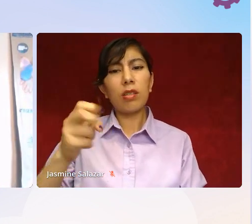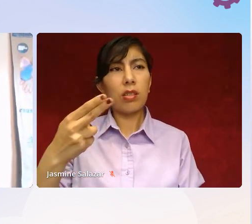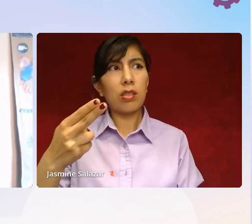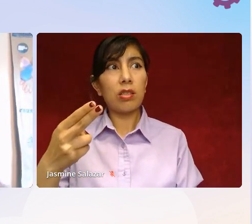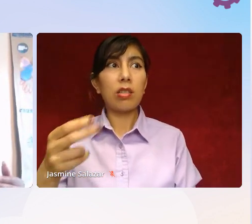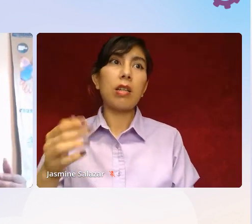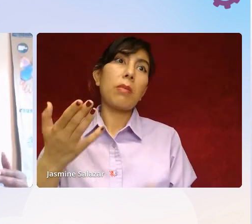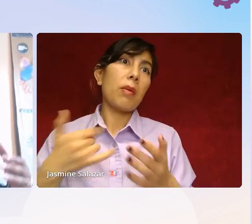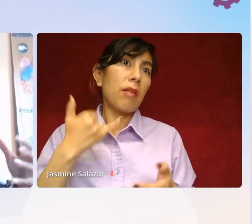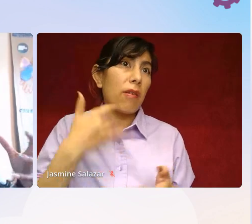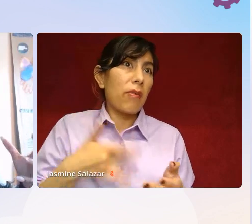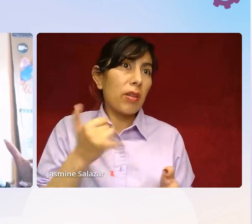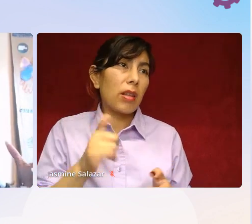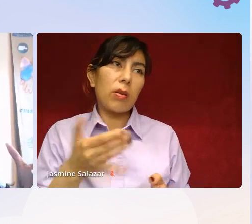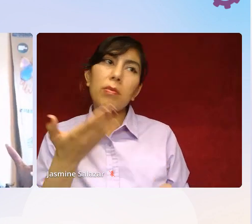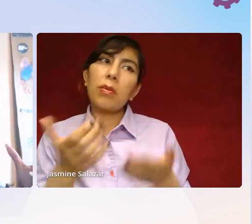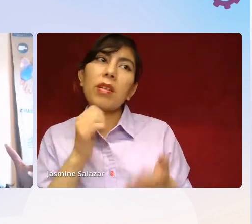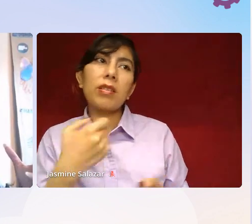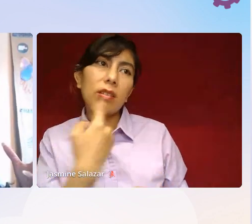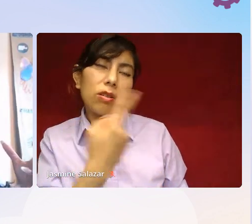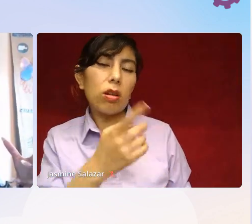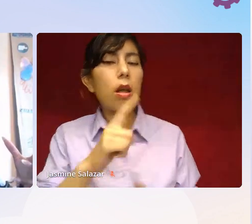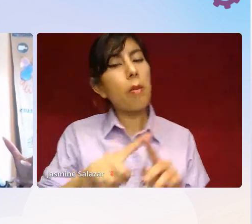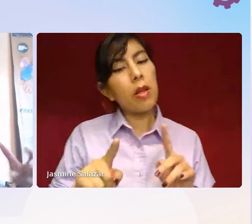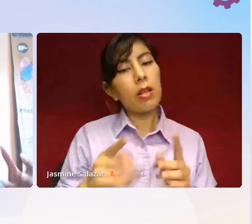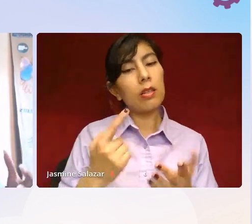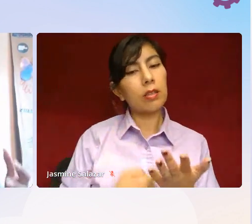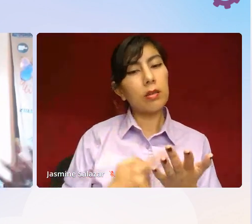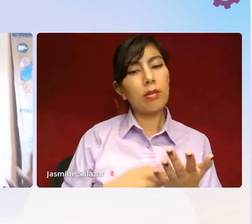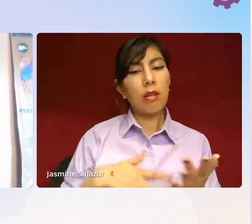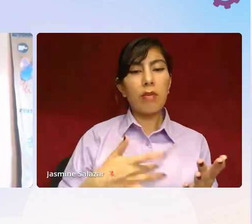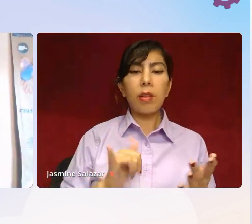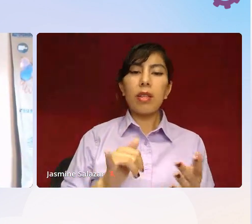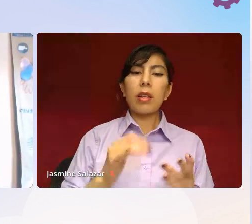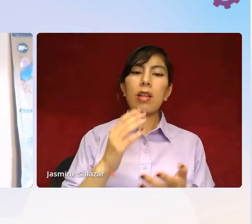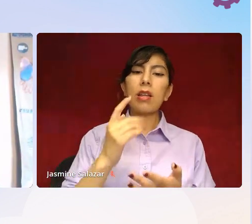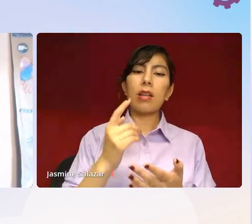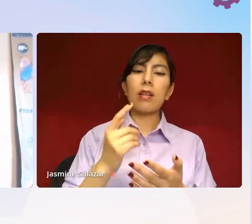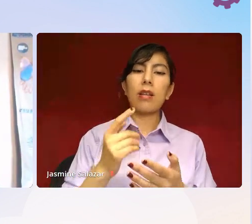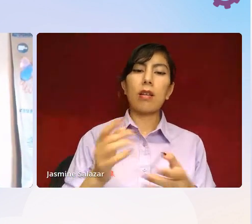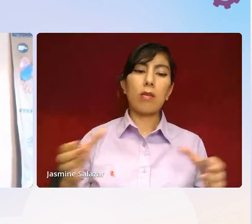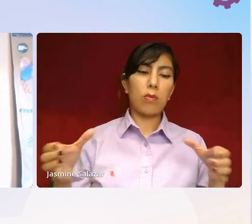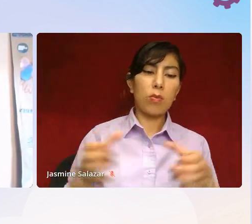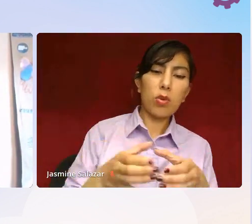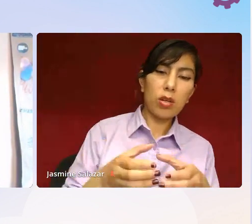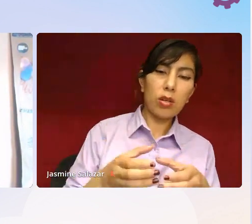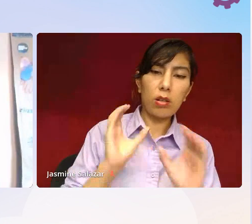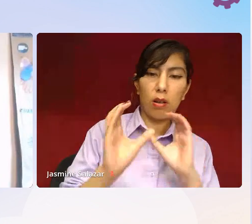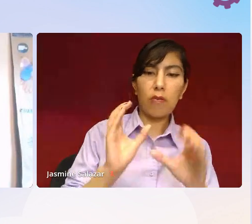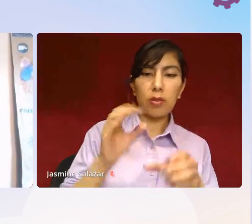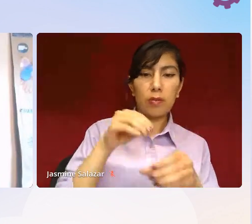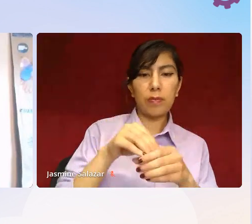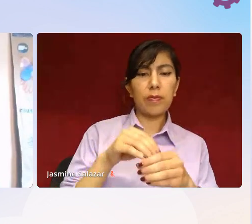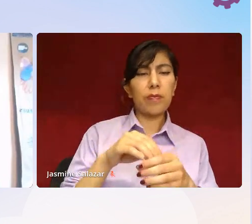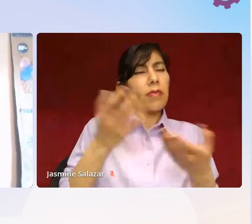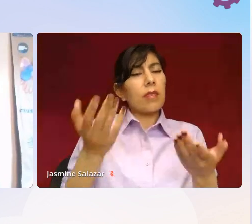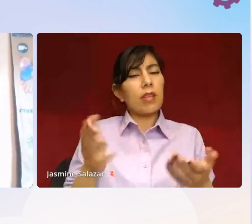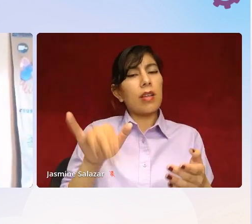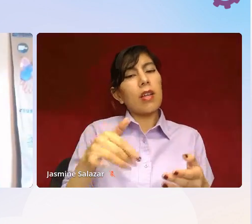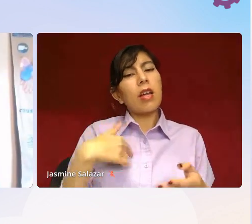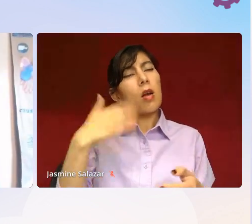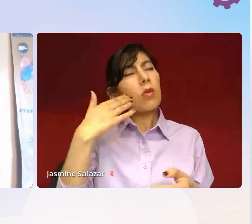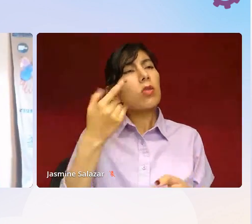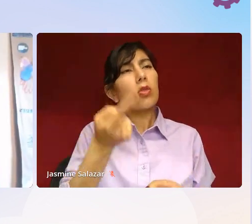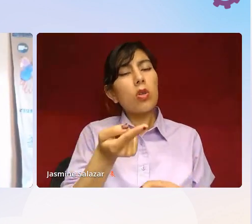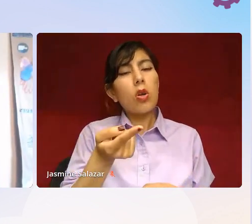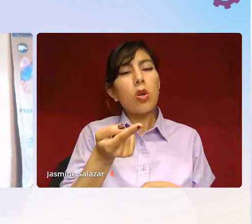her, right? So I think sometimes it's also bringing the conversation in, right? Saying like, hey, I want you to know,